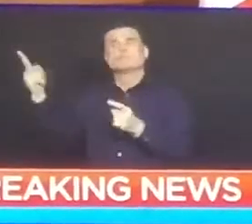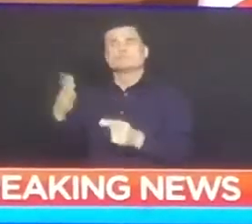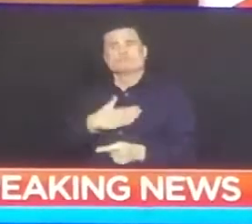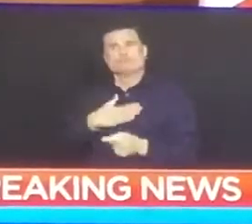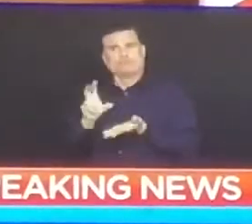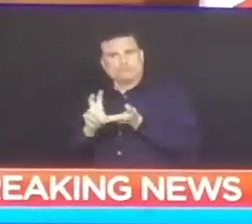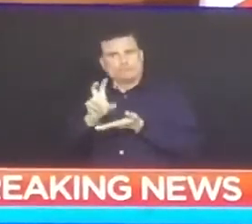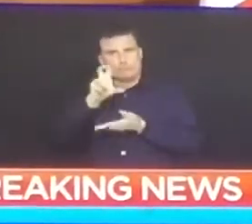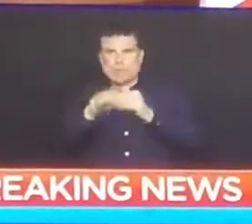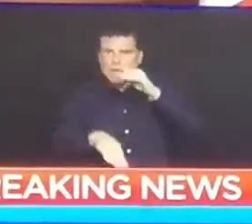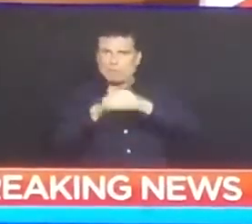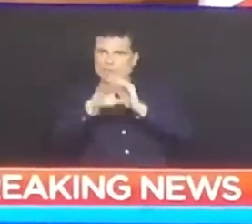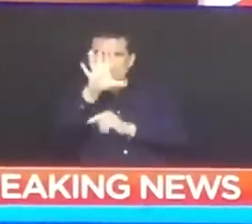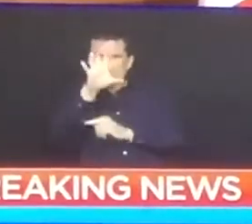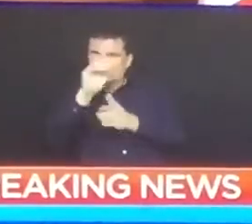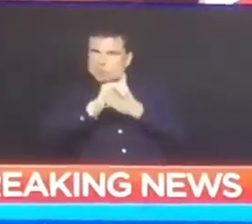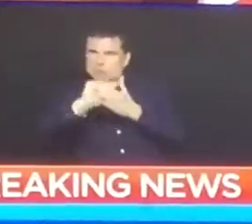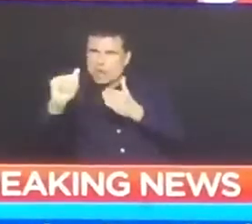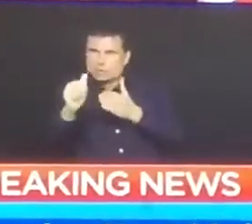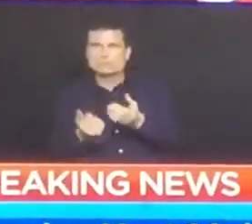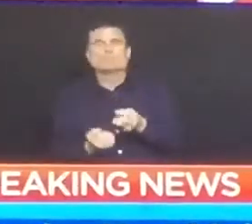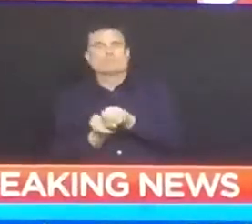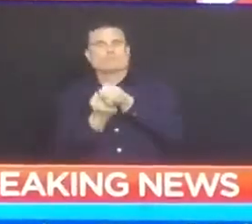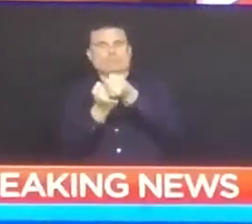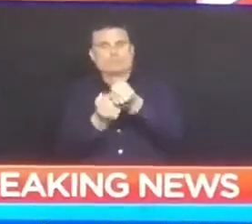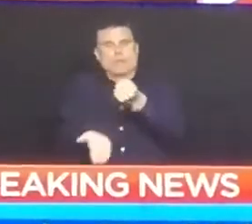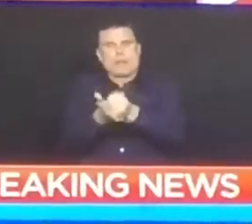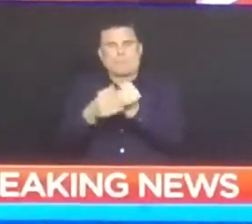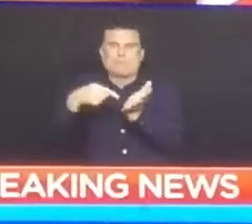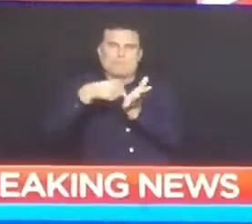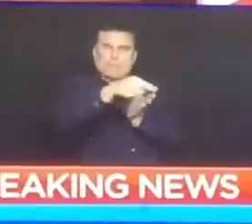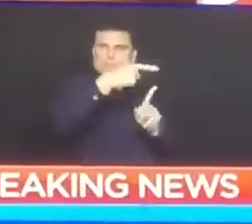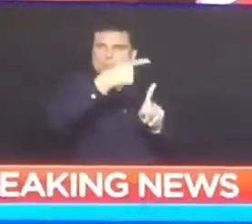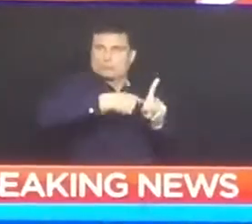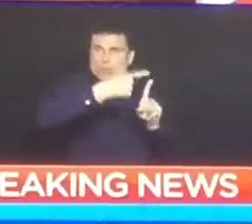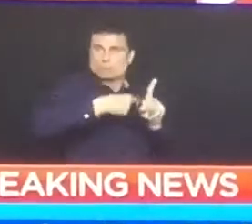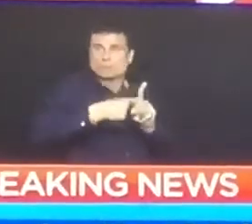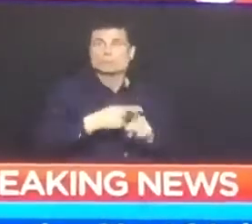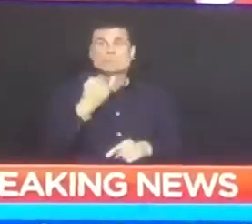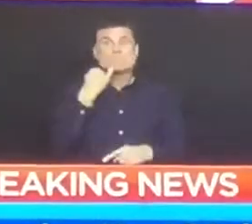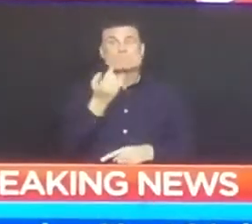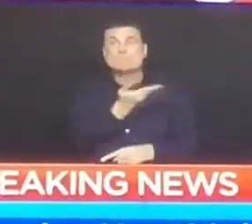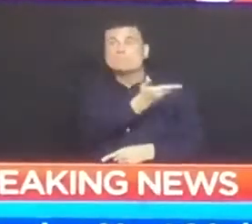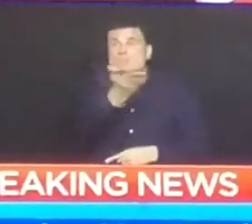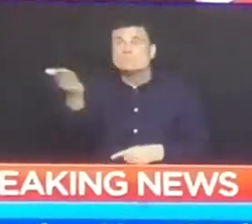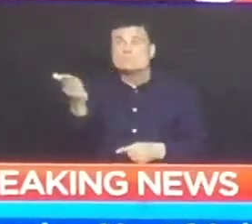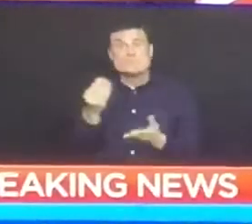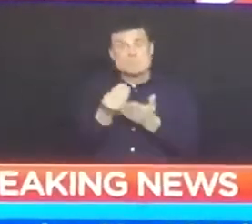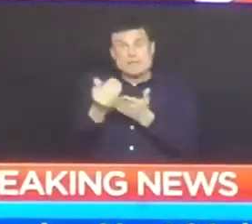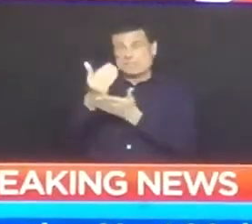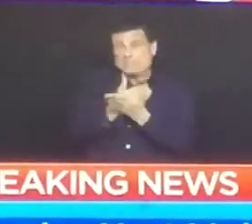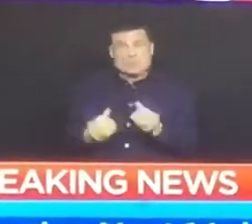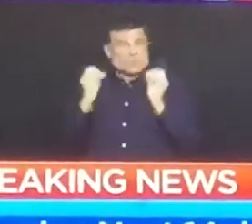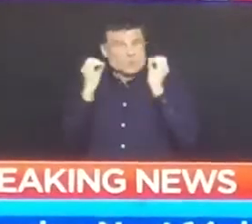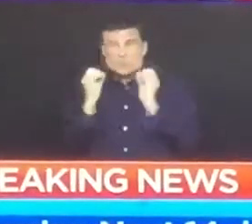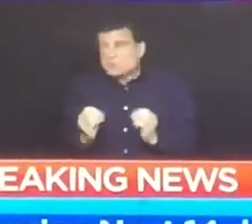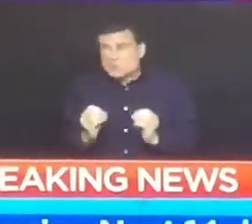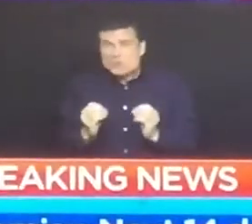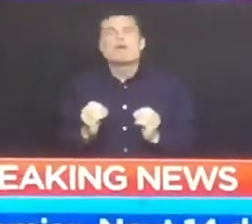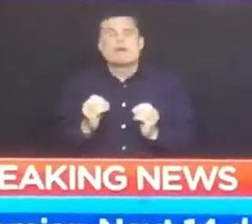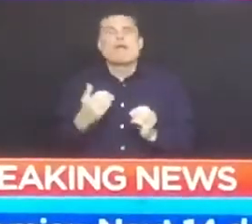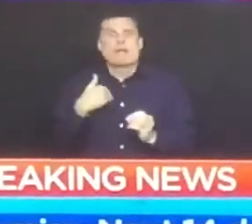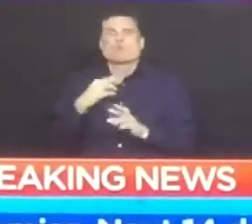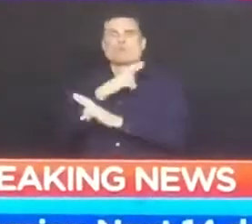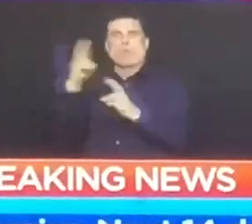your income. Our support programs are designed to enhance those already announced by the Prime Minister. At times like